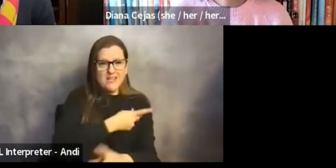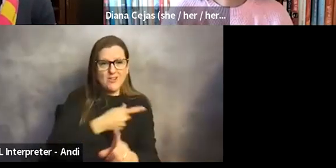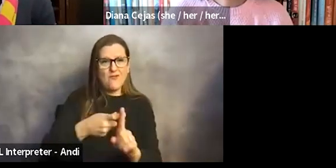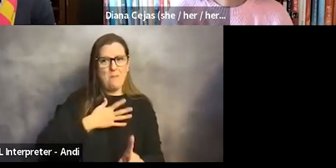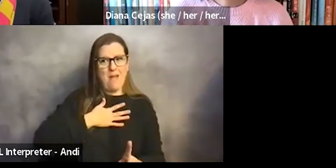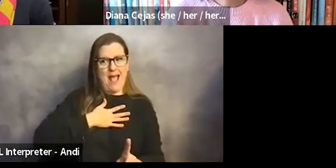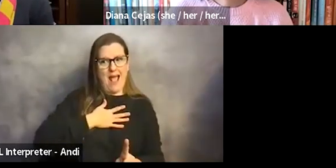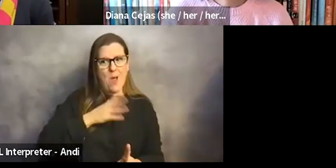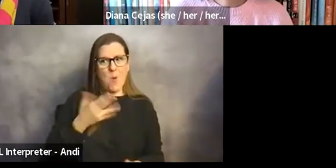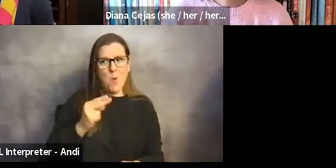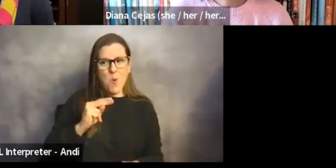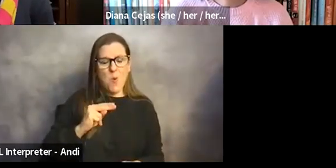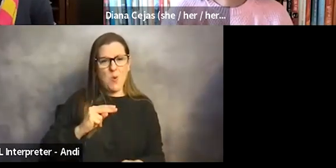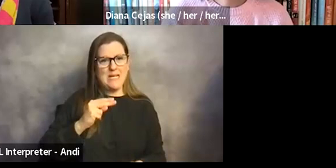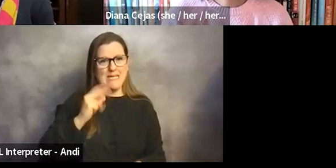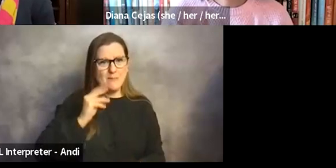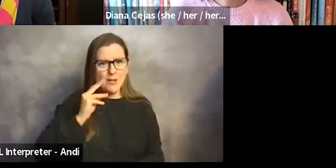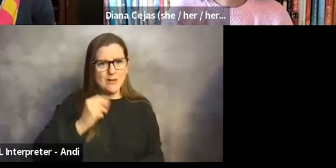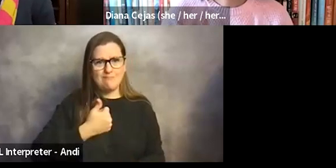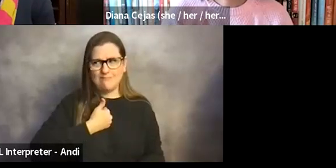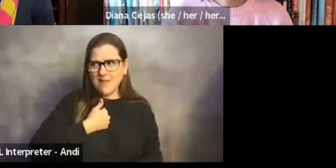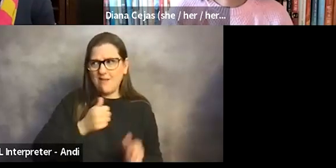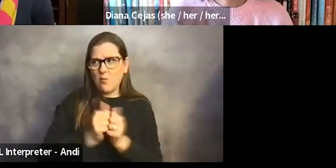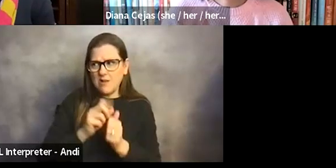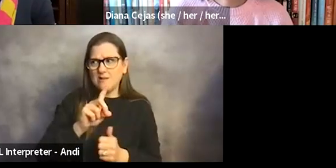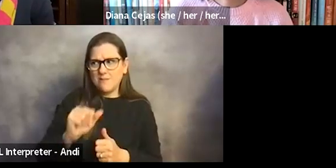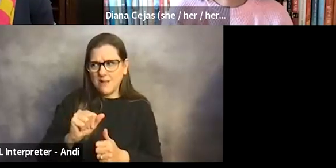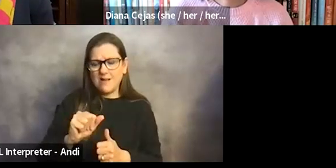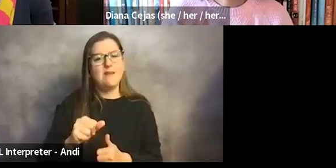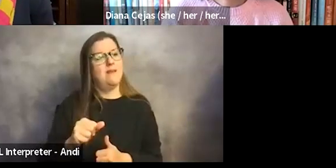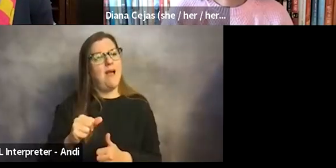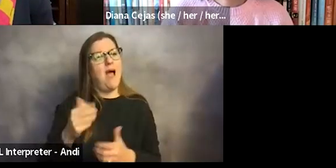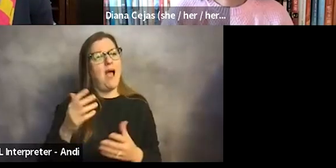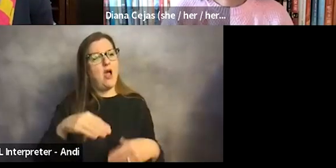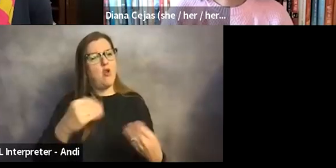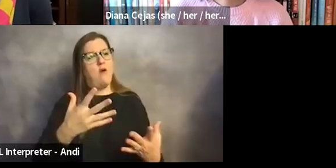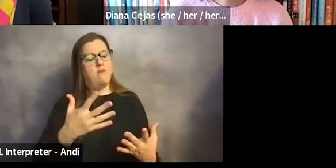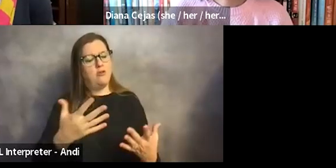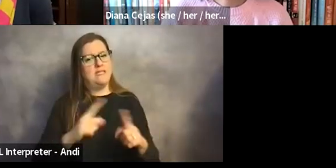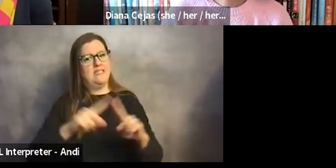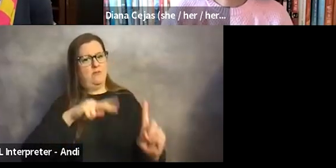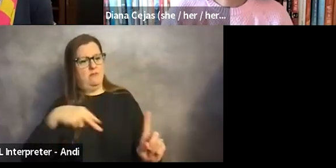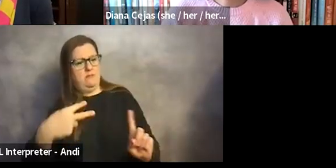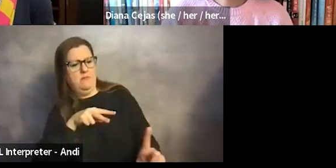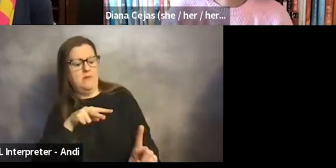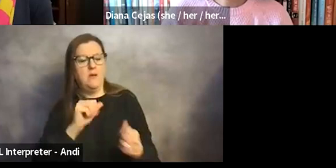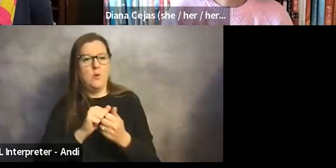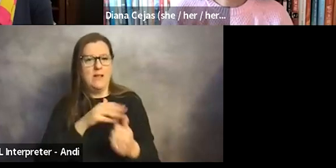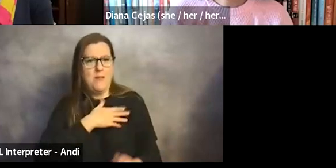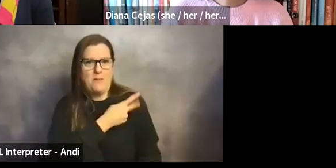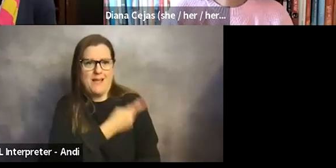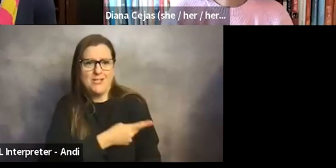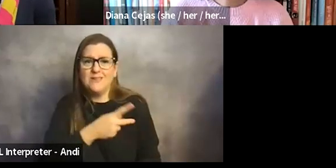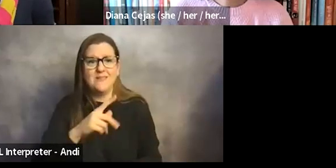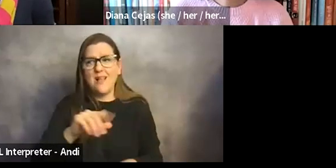experiences as individuals with disabilities, that I feel like I've seen connections made with patients that others